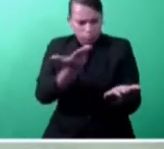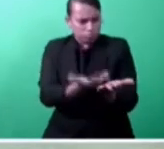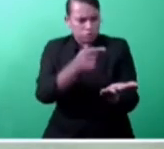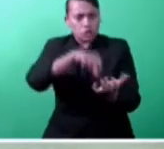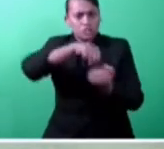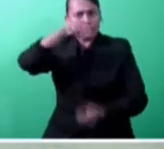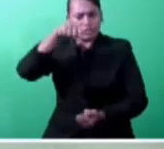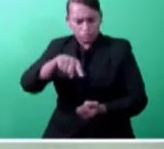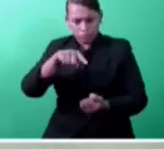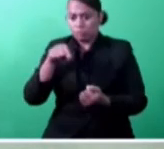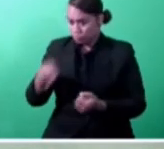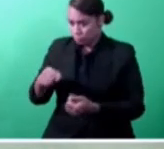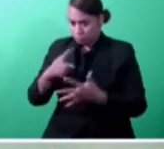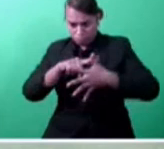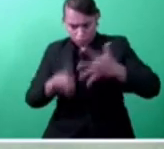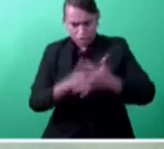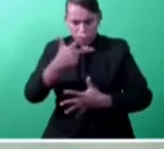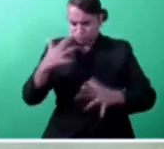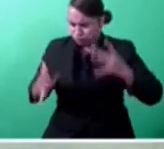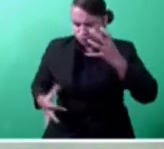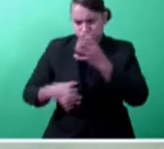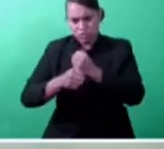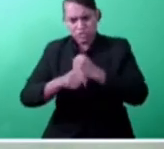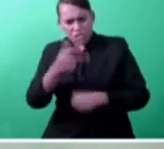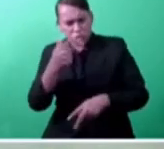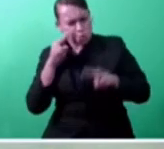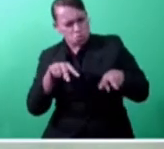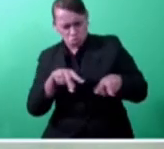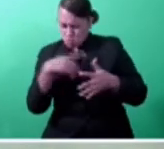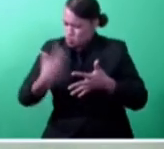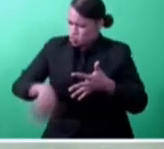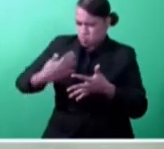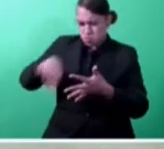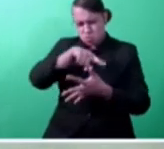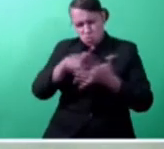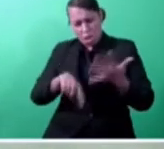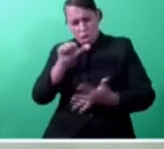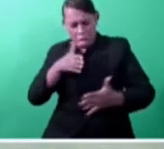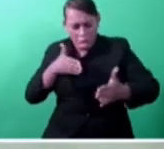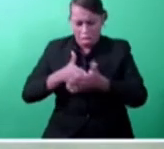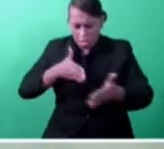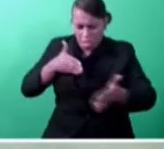These eight processes were illogical and created barriers to starting a business in Fiji.